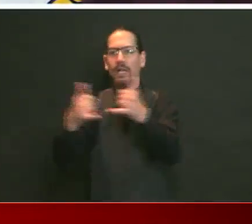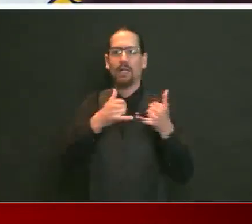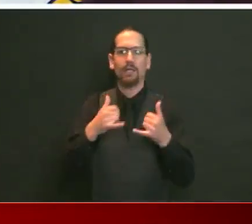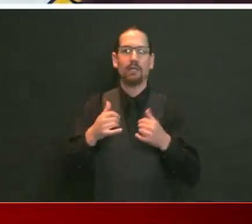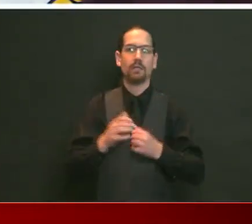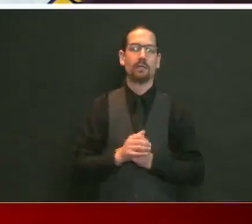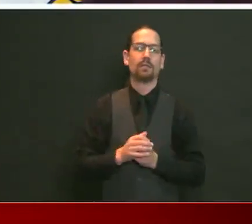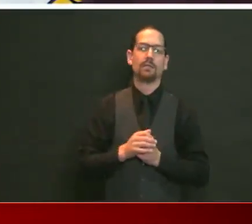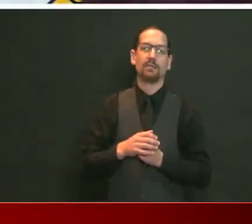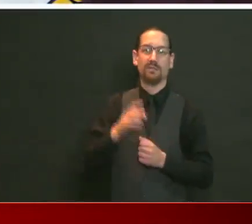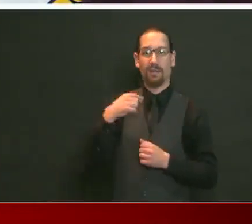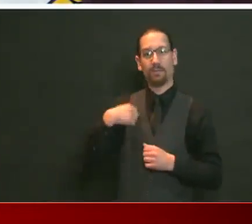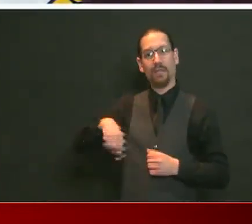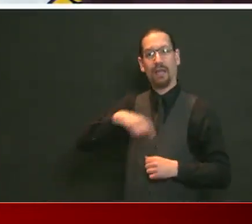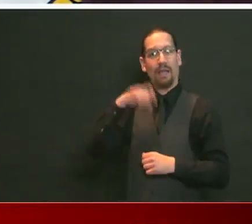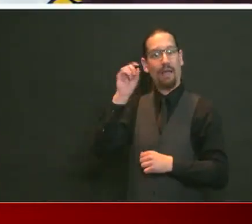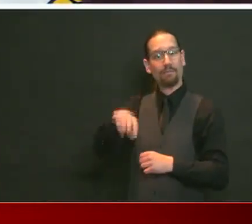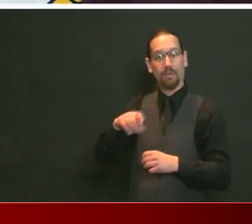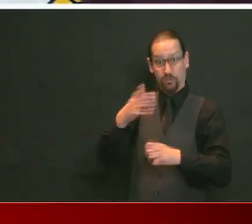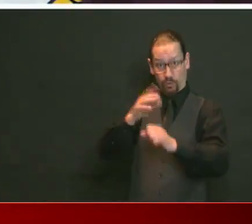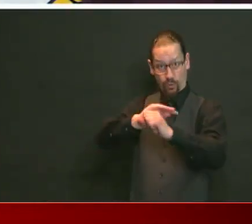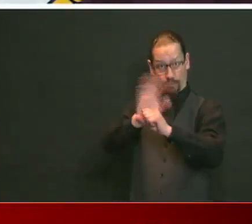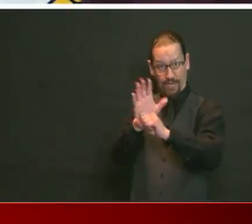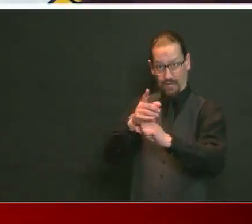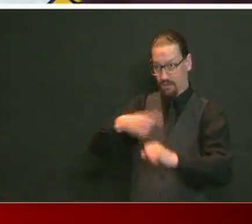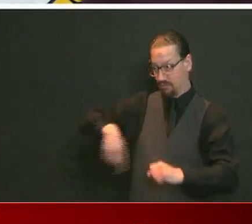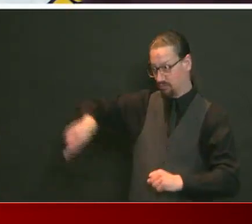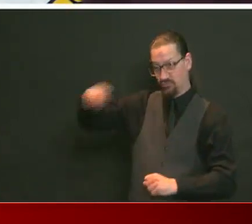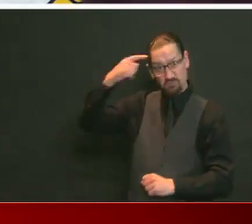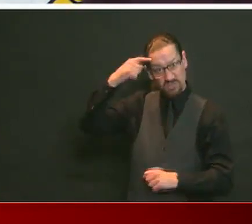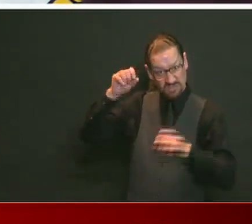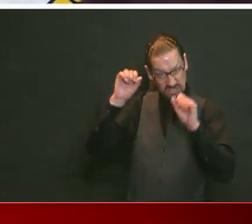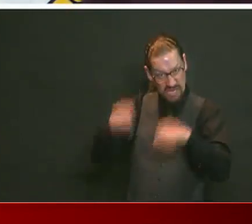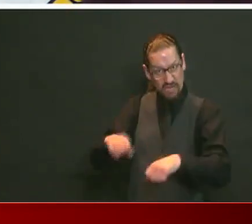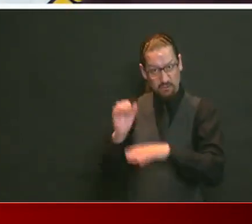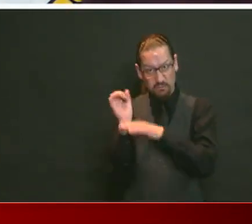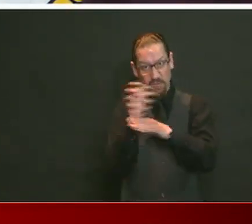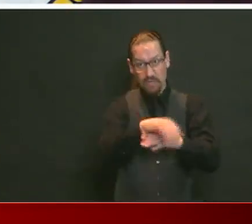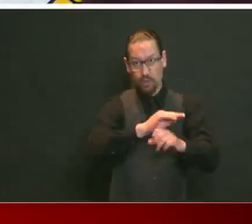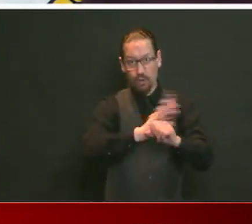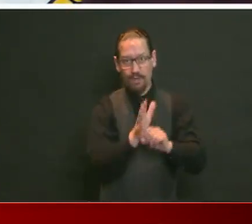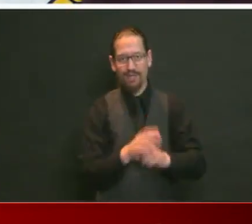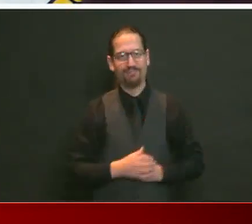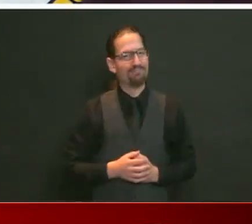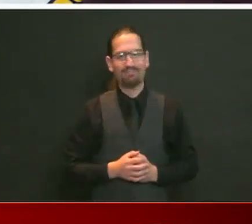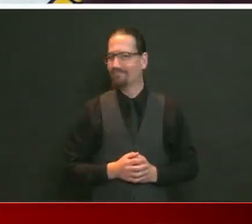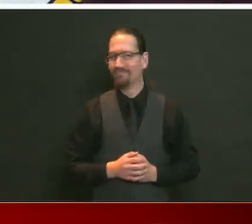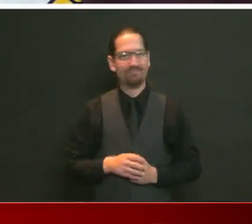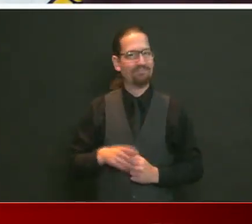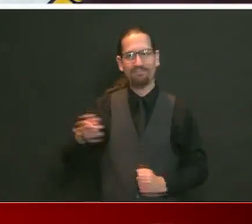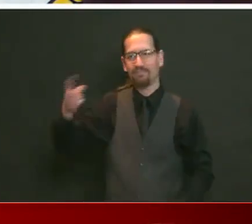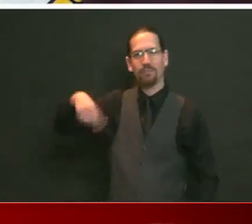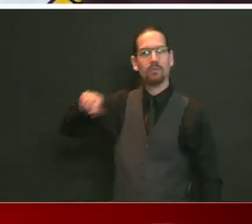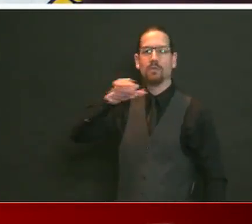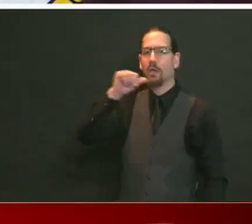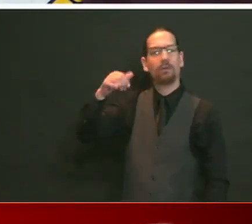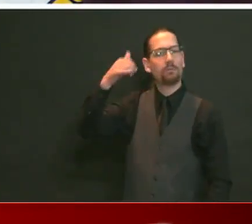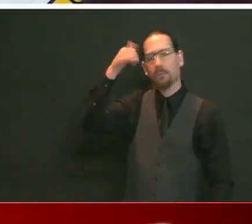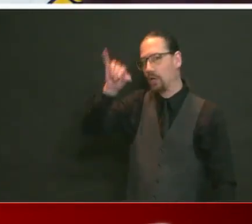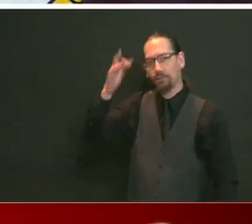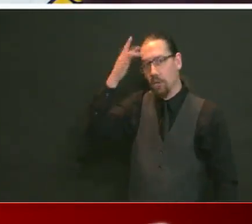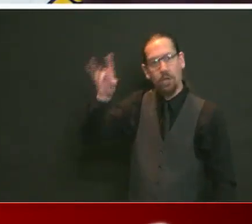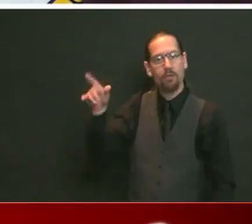try to get around the rules. If that's happening, three weeks from now, we're going to see a problem in that community.